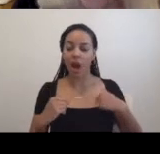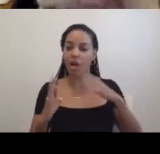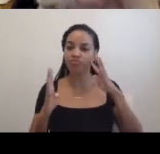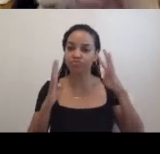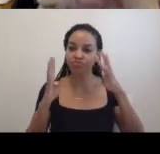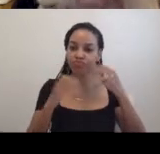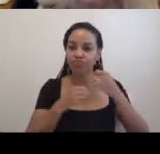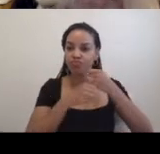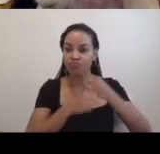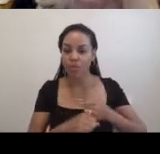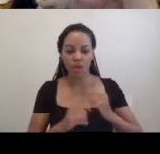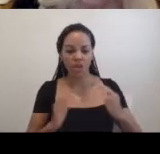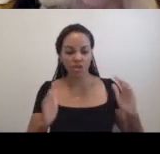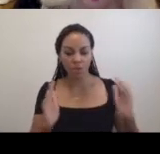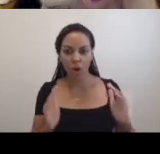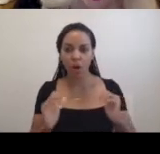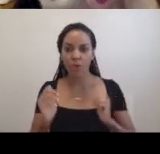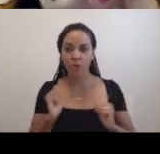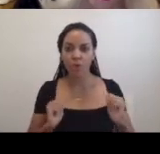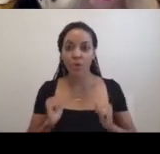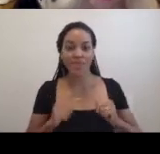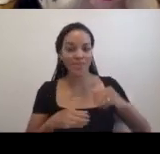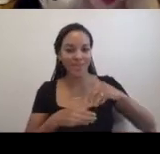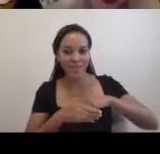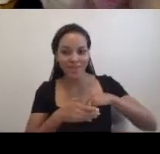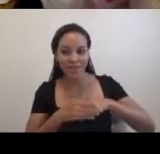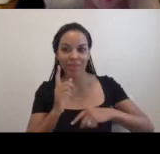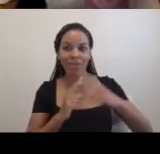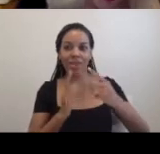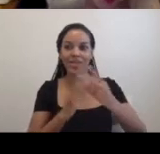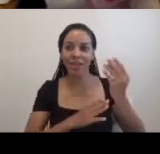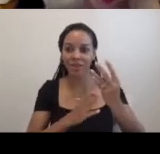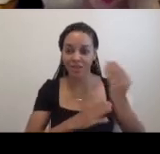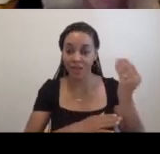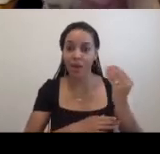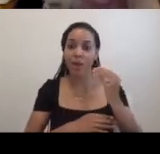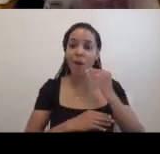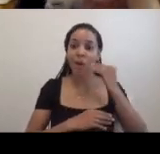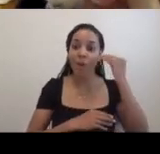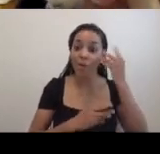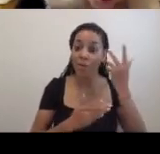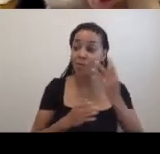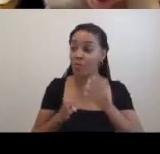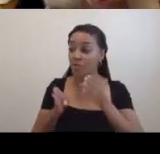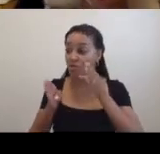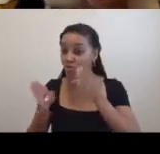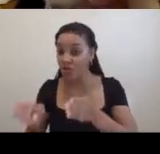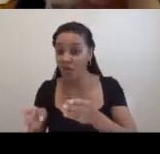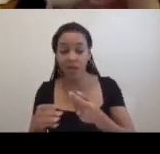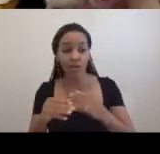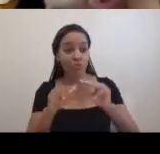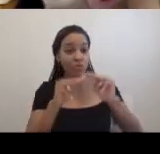performances inside and outside at home on the street in museums,